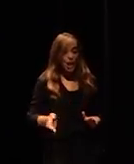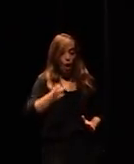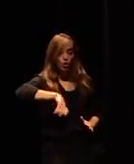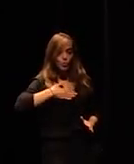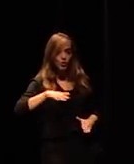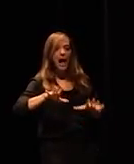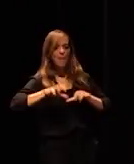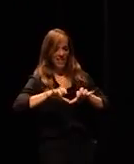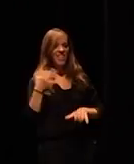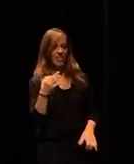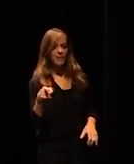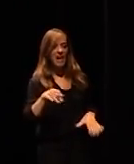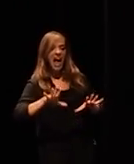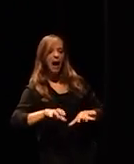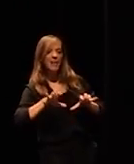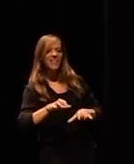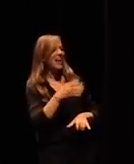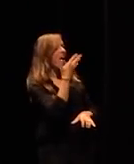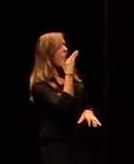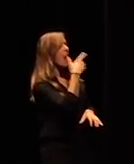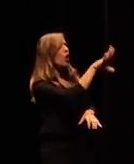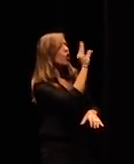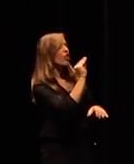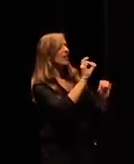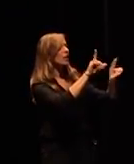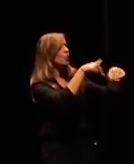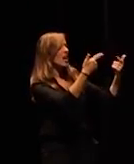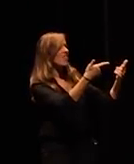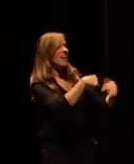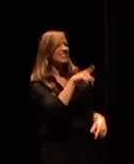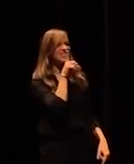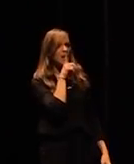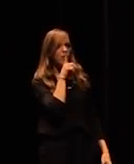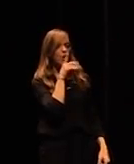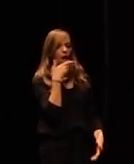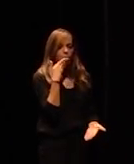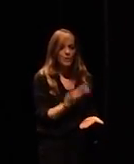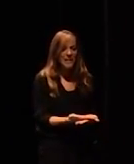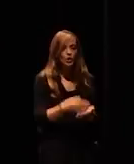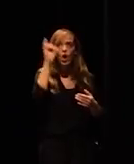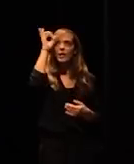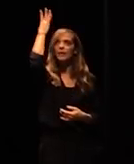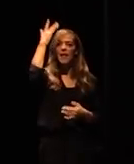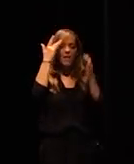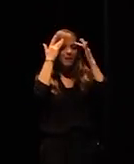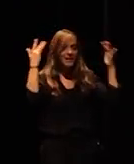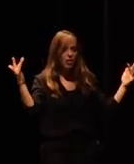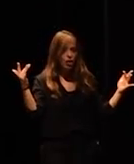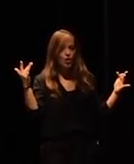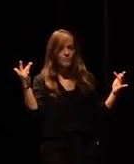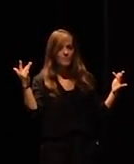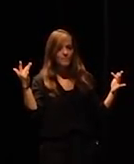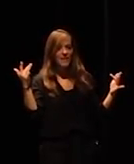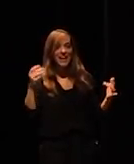understand nature silence boredom creativity imagination invention